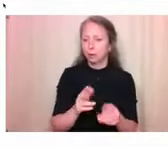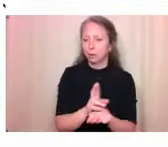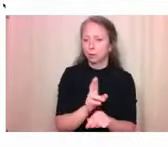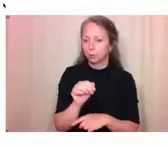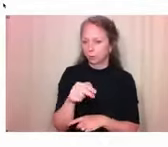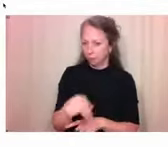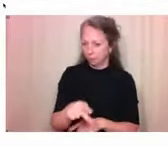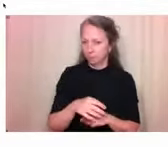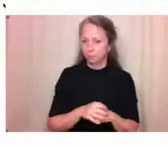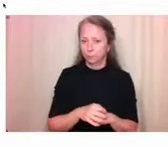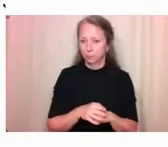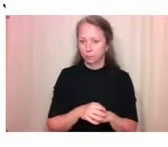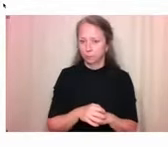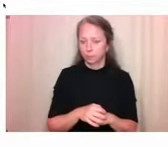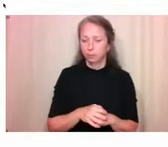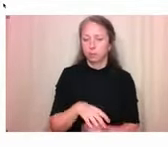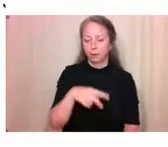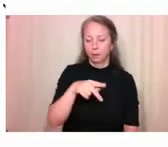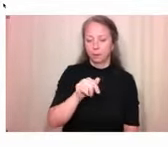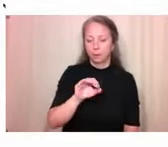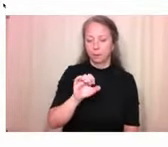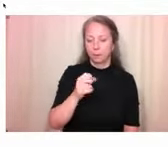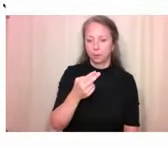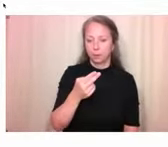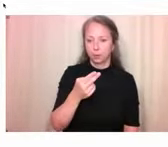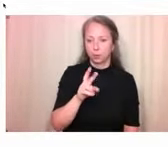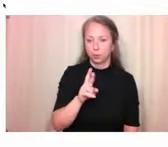peachresearch.ca slash tech support.